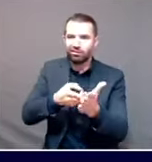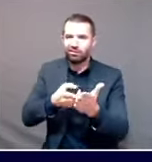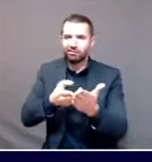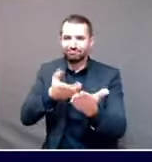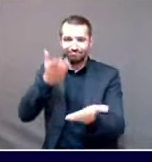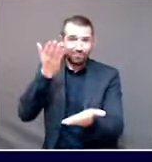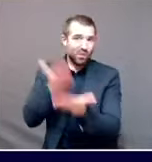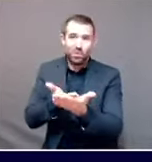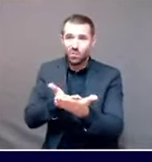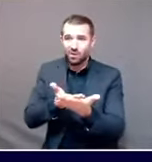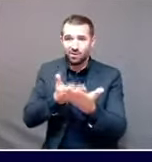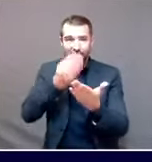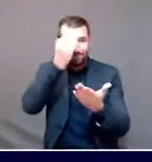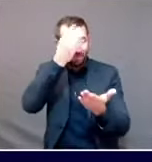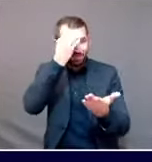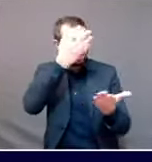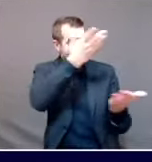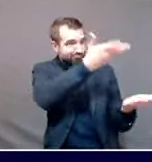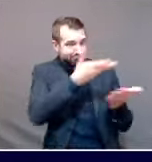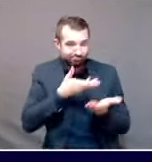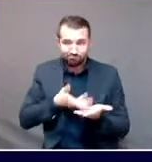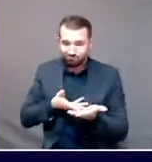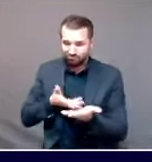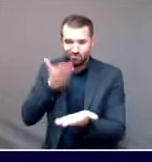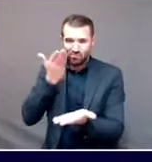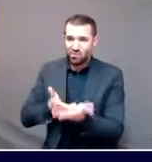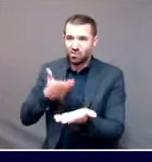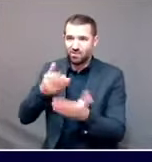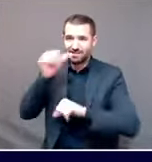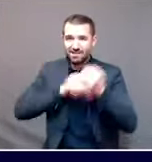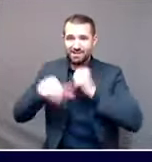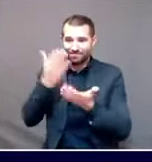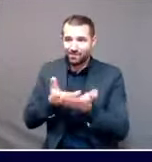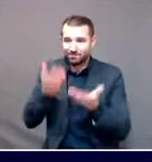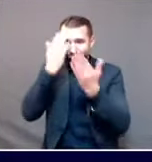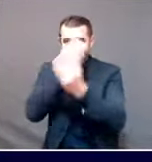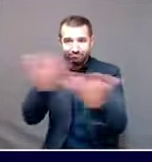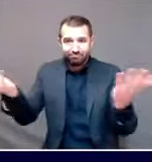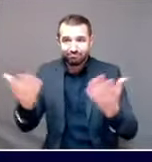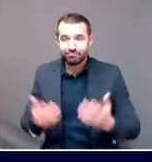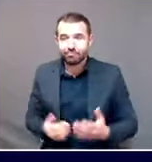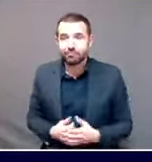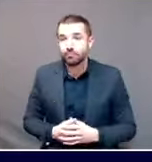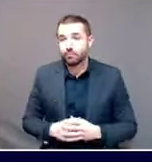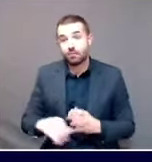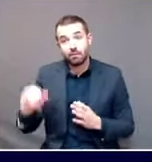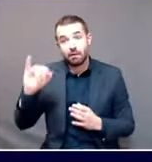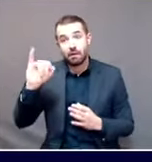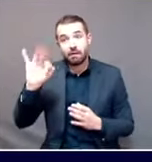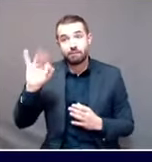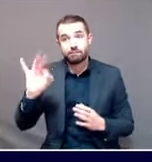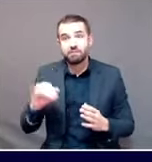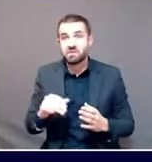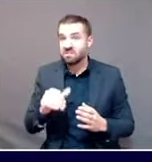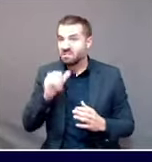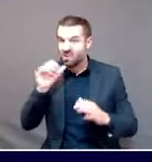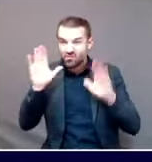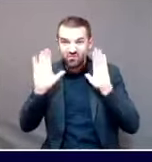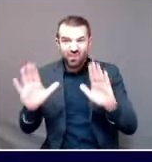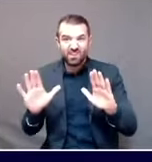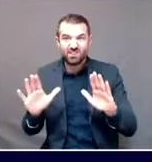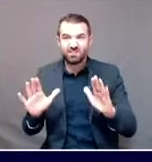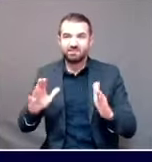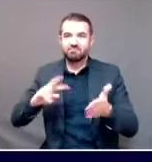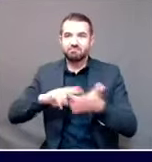And to make sure that if the news isn't good, that you hear it from me first. I continue that today.